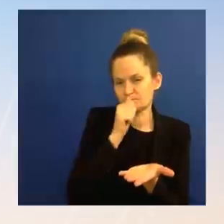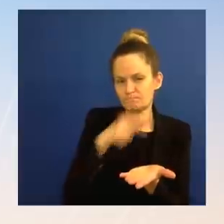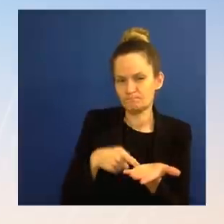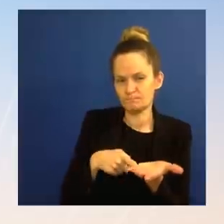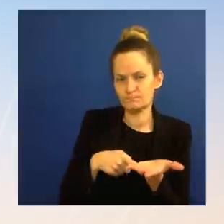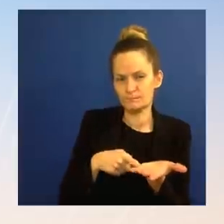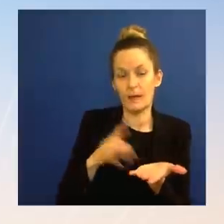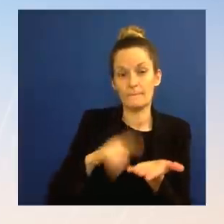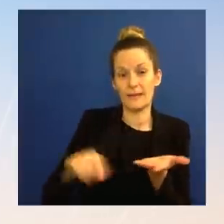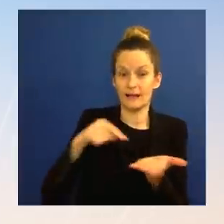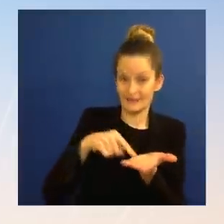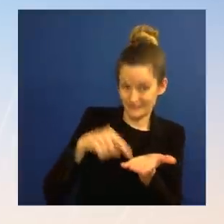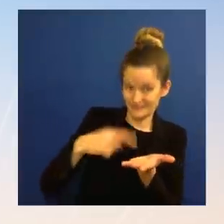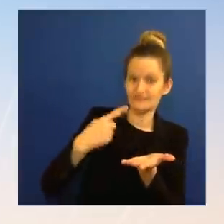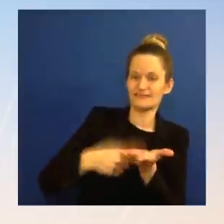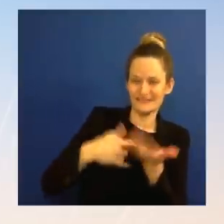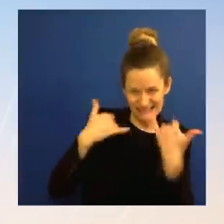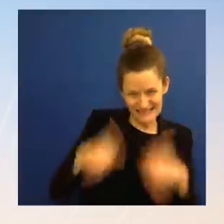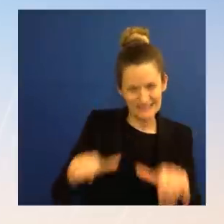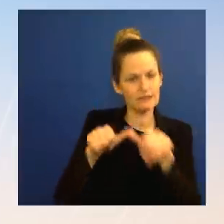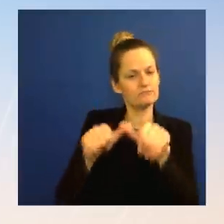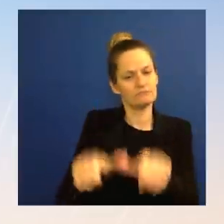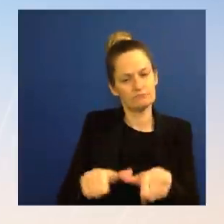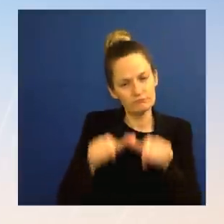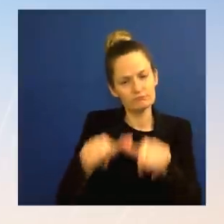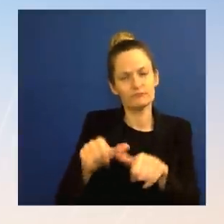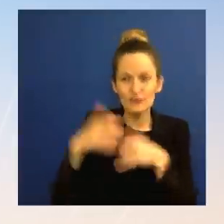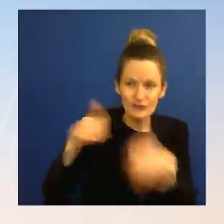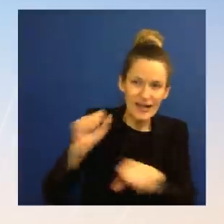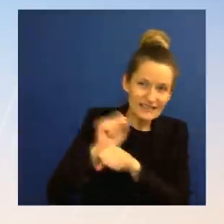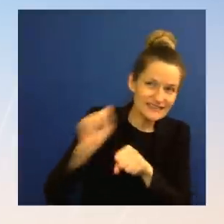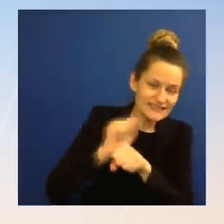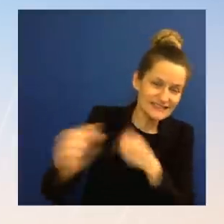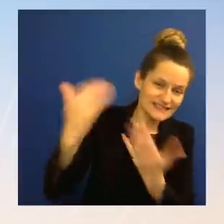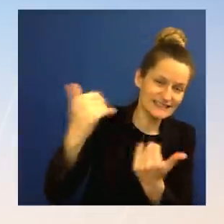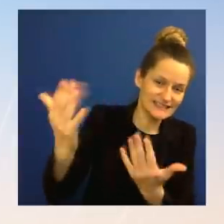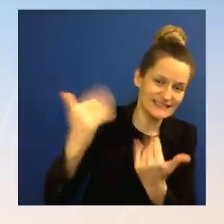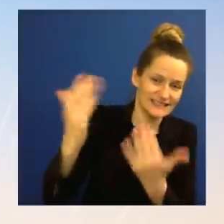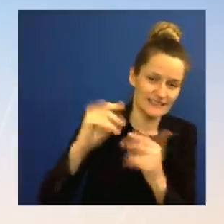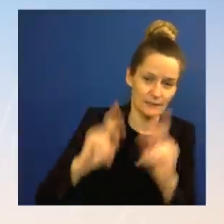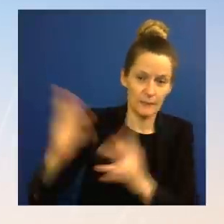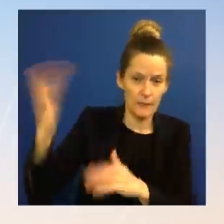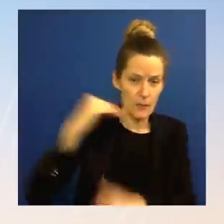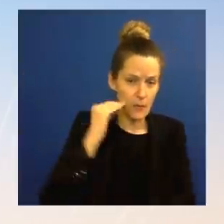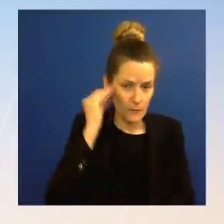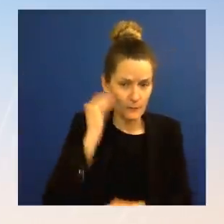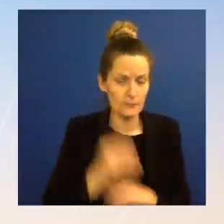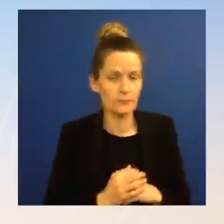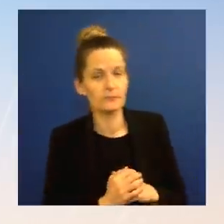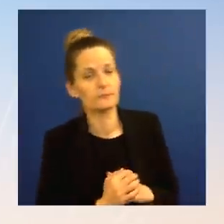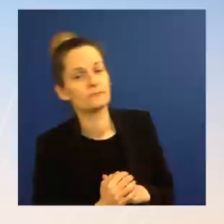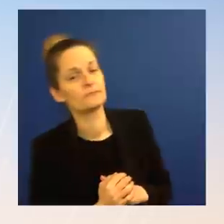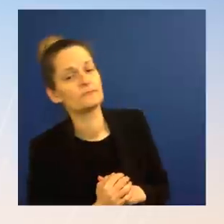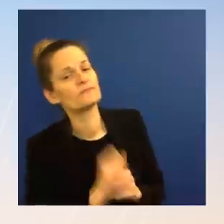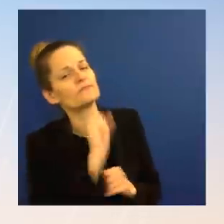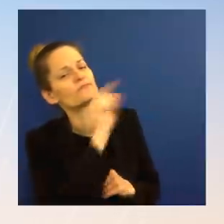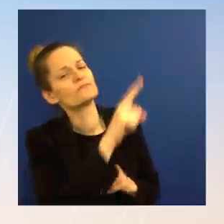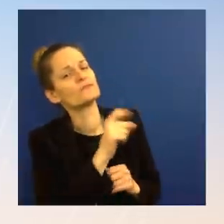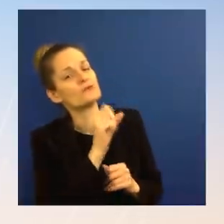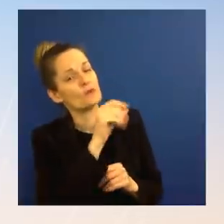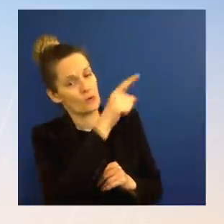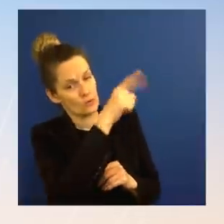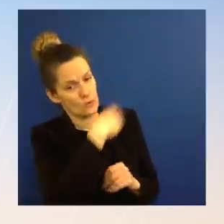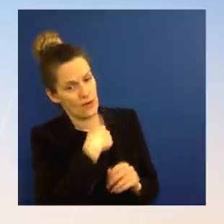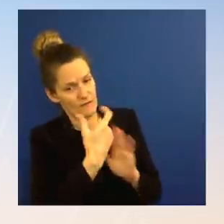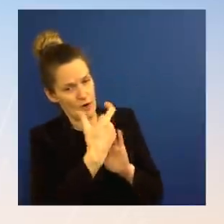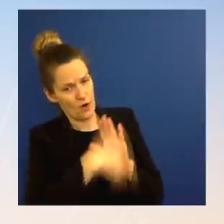-ranking member of Juan Guaido's team told the Miami Herald this week, quote, it is foolish to think that Maduro will quit Russia when a great deal of